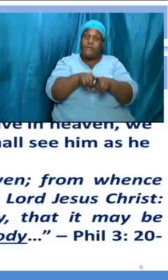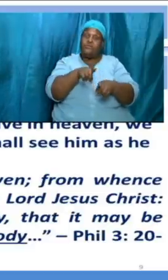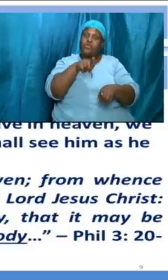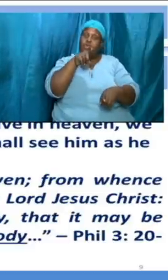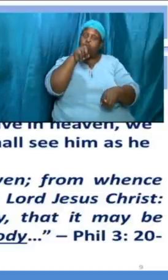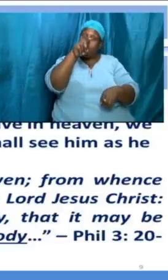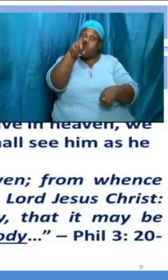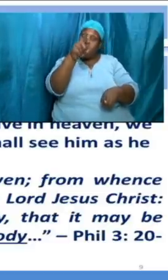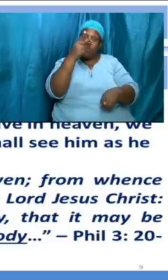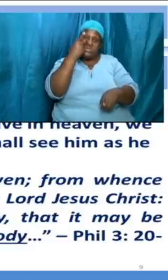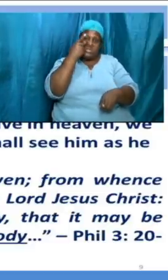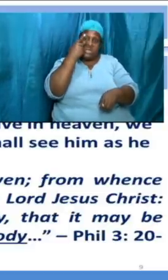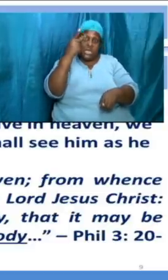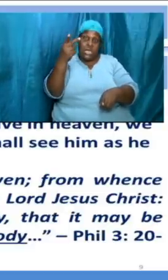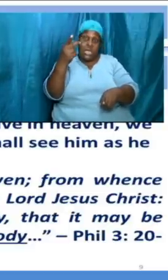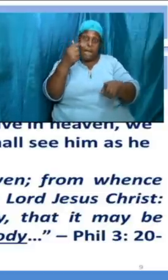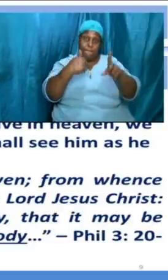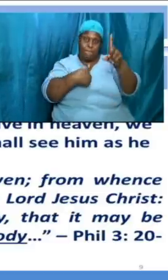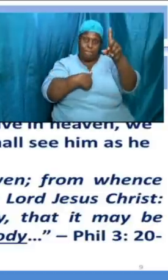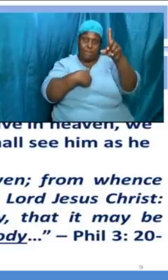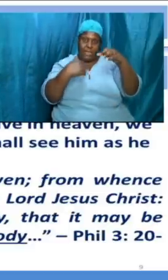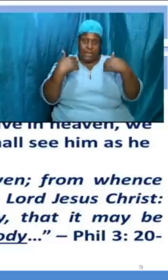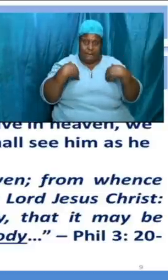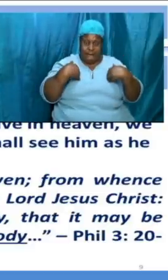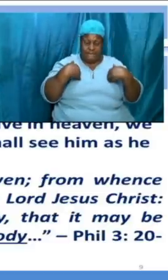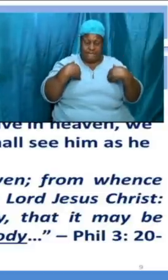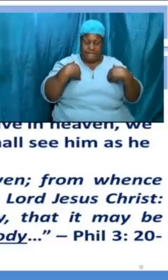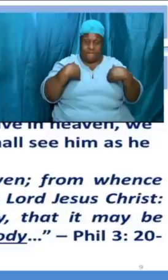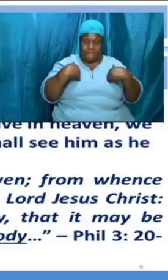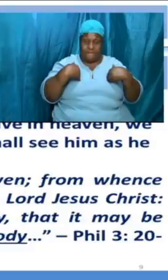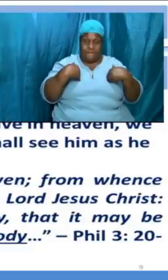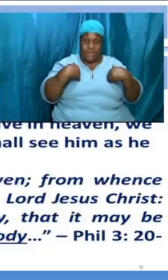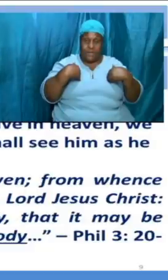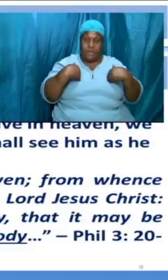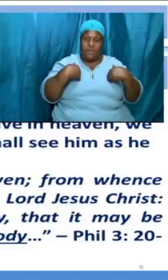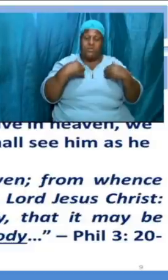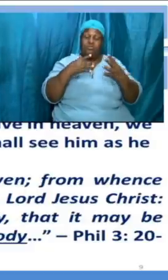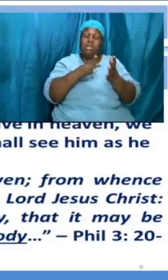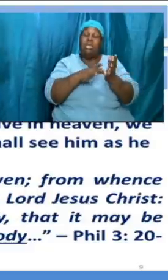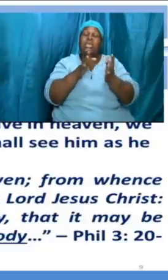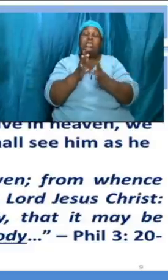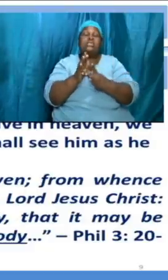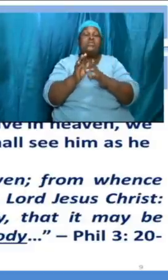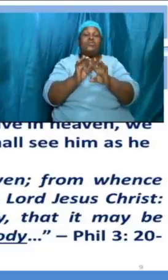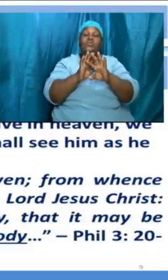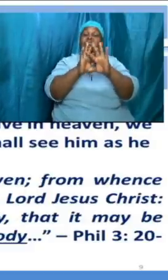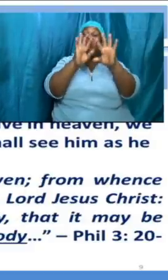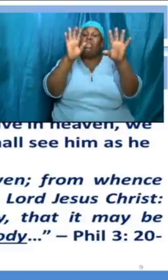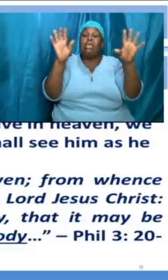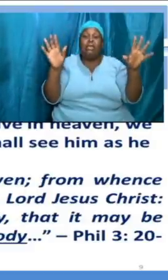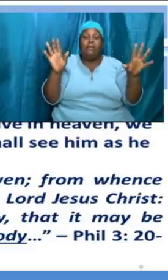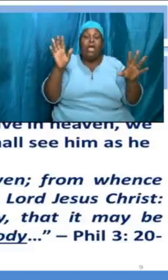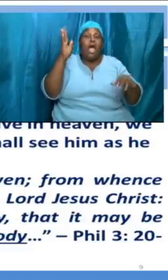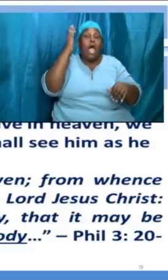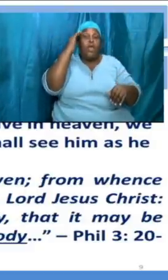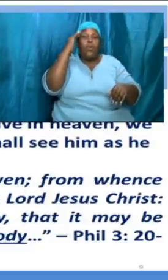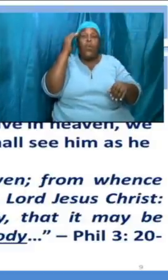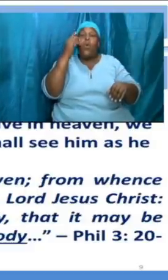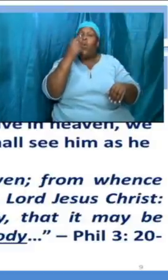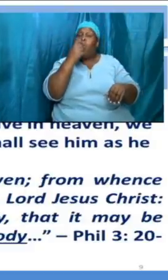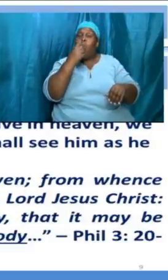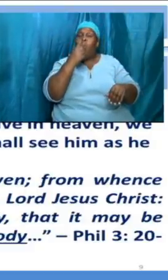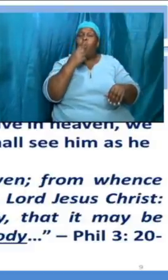me have so he was quite clear that he jesus knew he was who he was